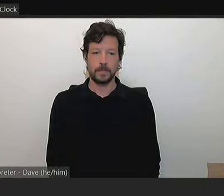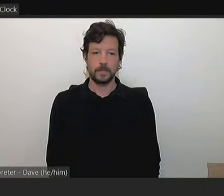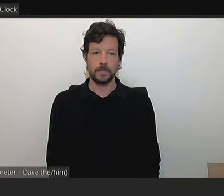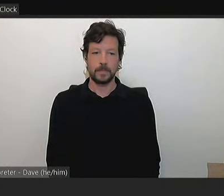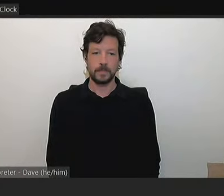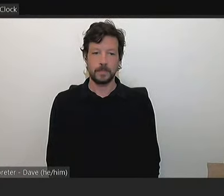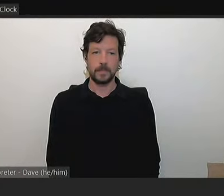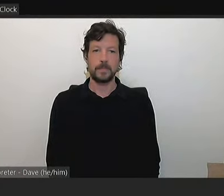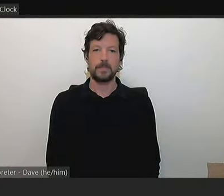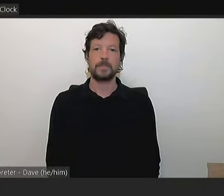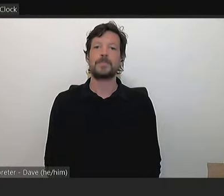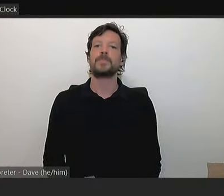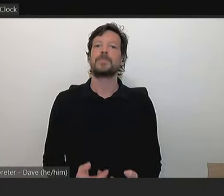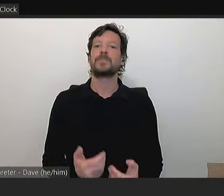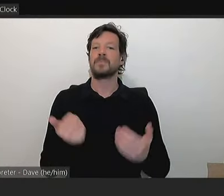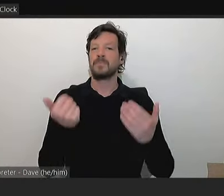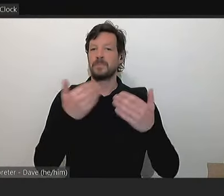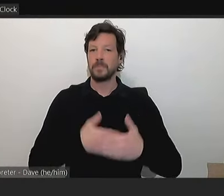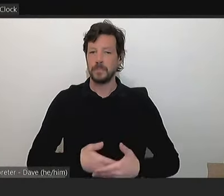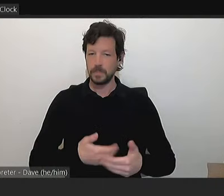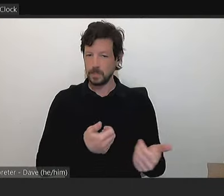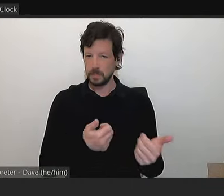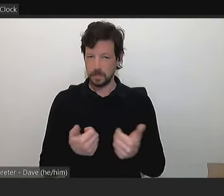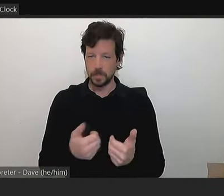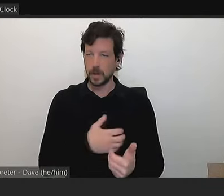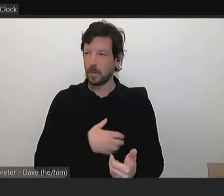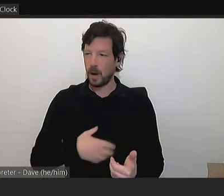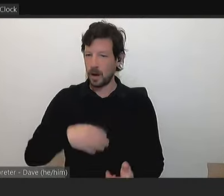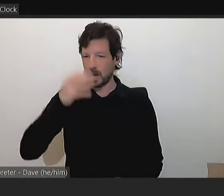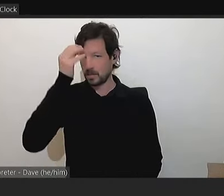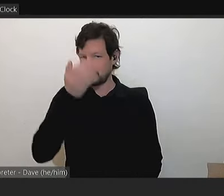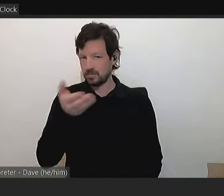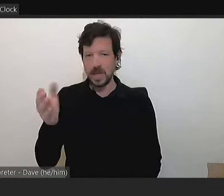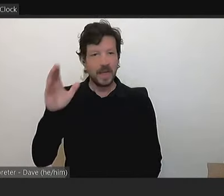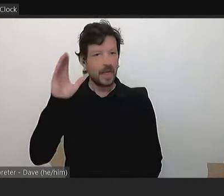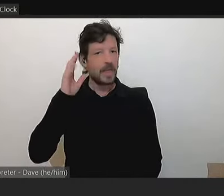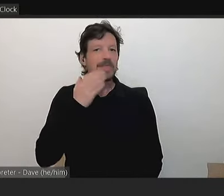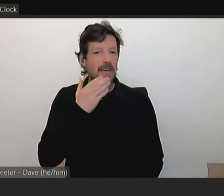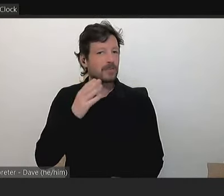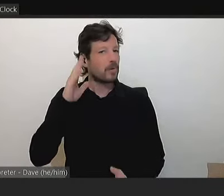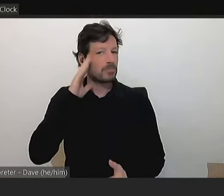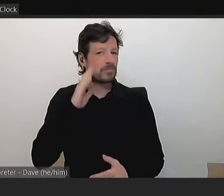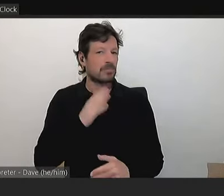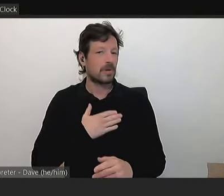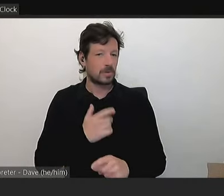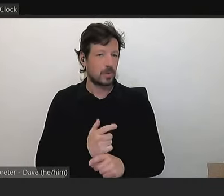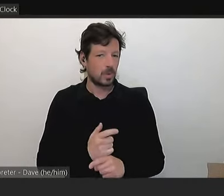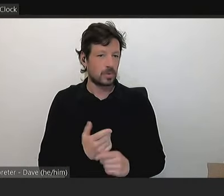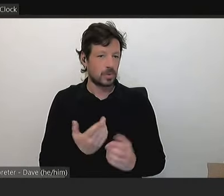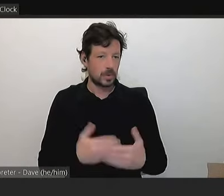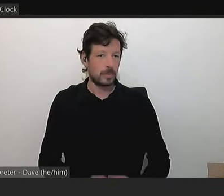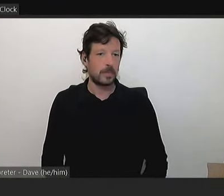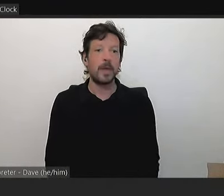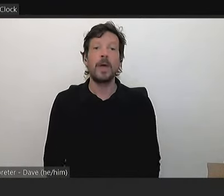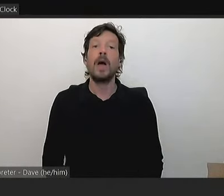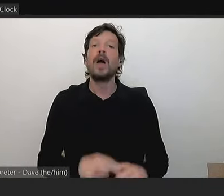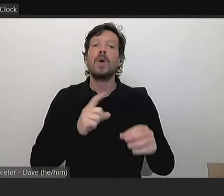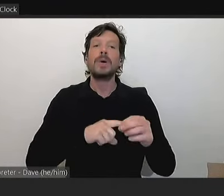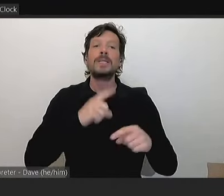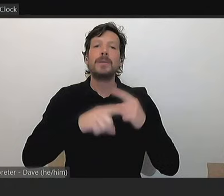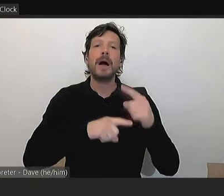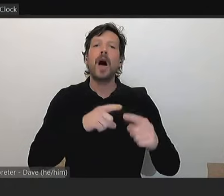Good evening. Pardon me. Good evening, Mayor and Councillors. Thank you for hearing us this evening. Where our questions relate to the lighting project